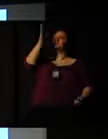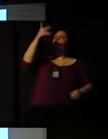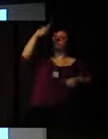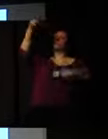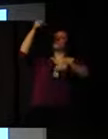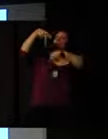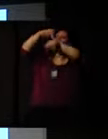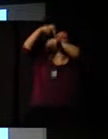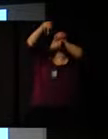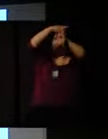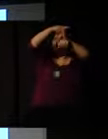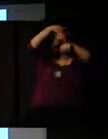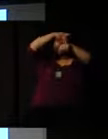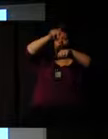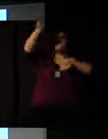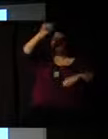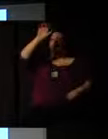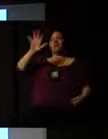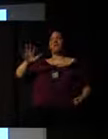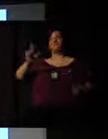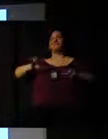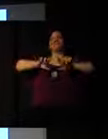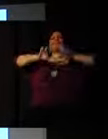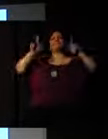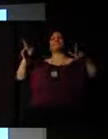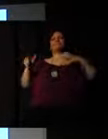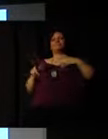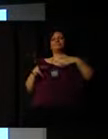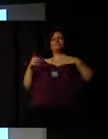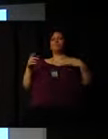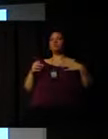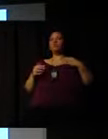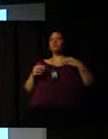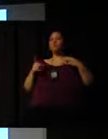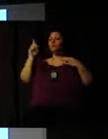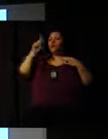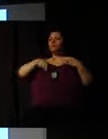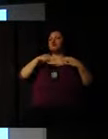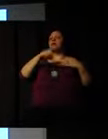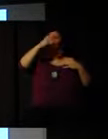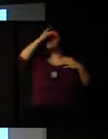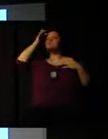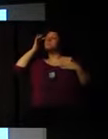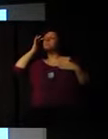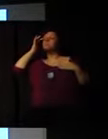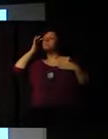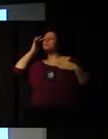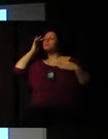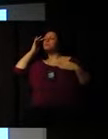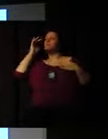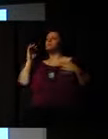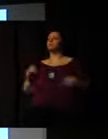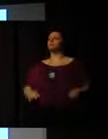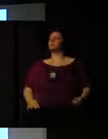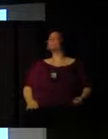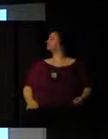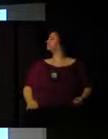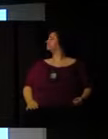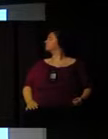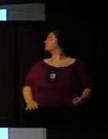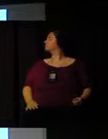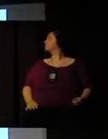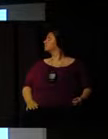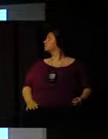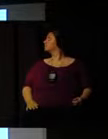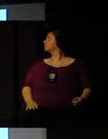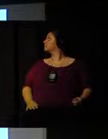Africa, it's different. A volunteer is somebody that's really looking at putting bread at the end on the table and